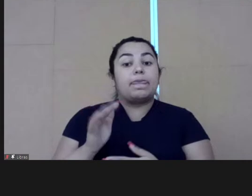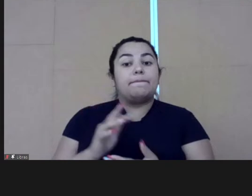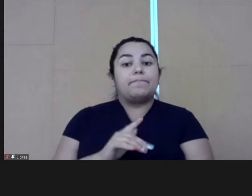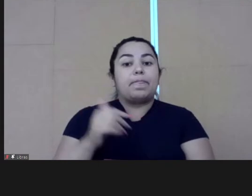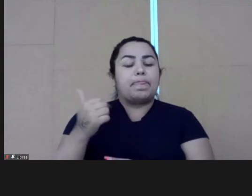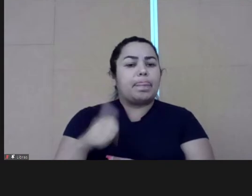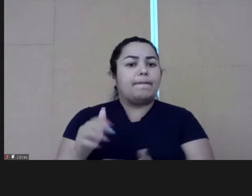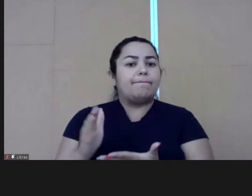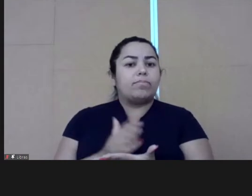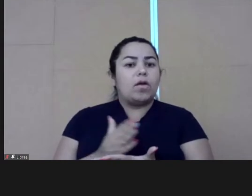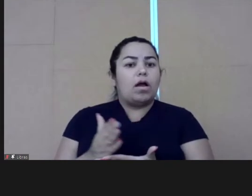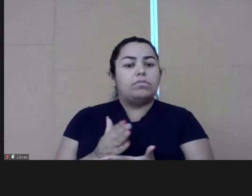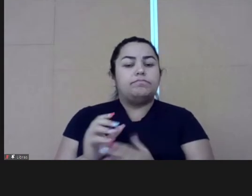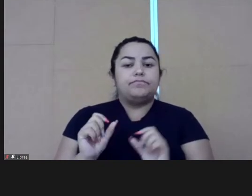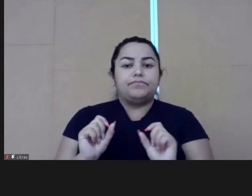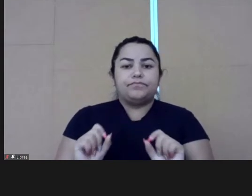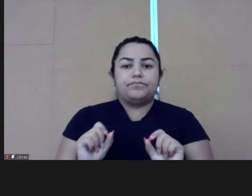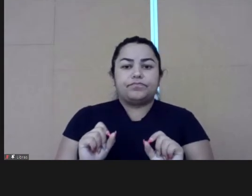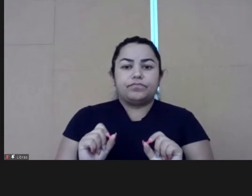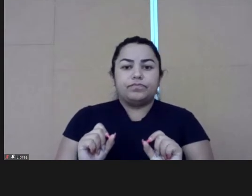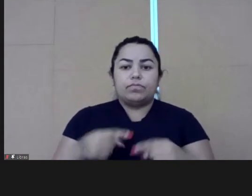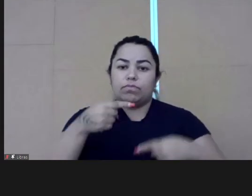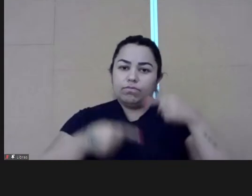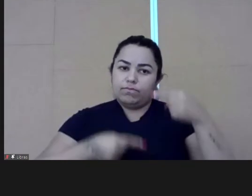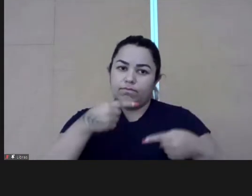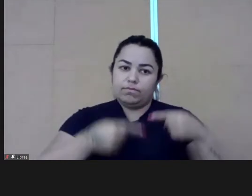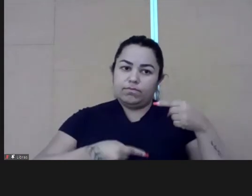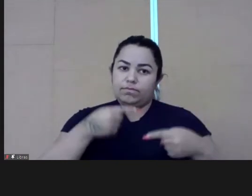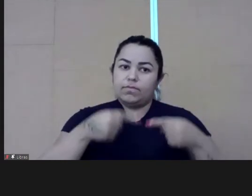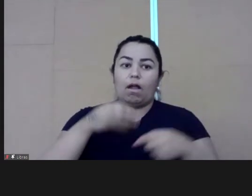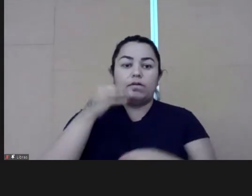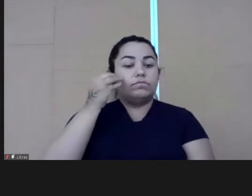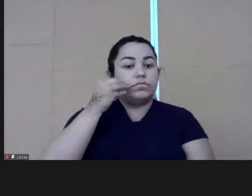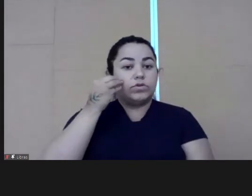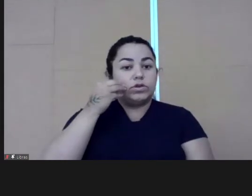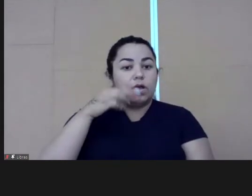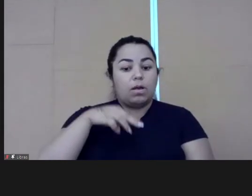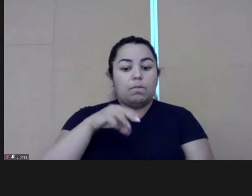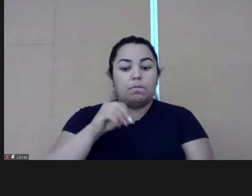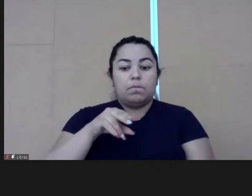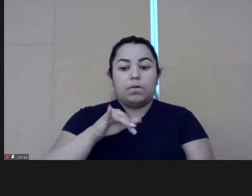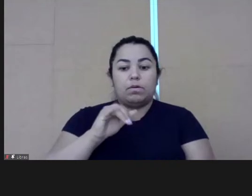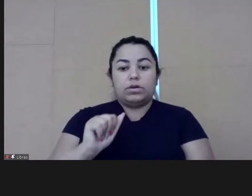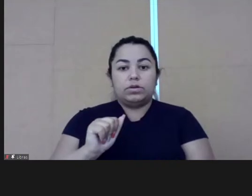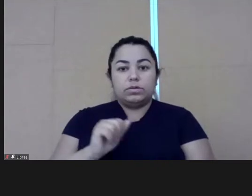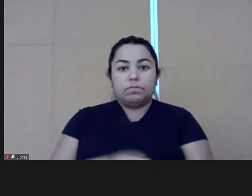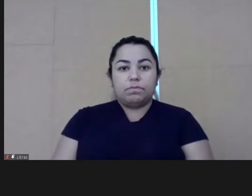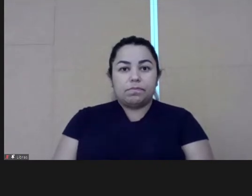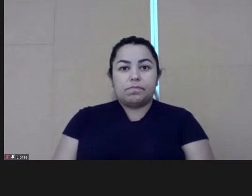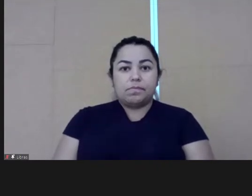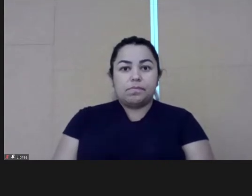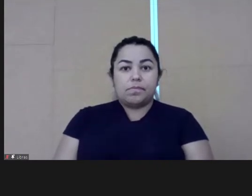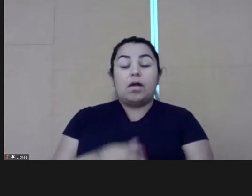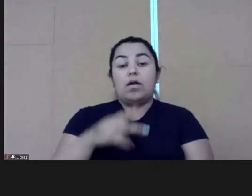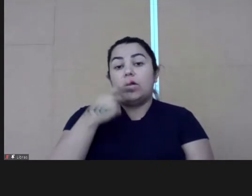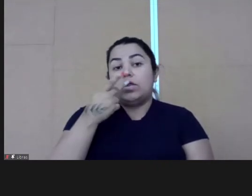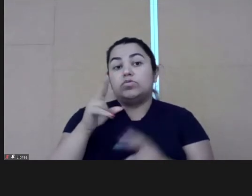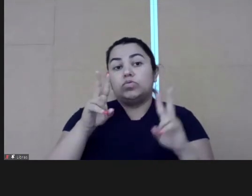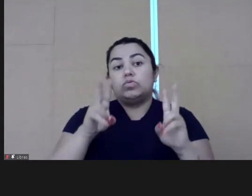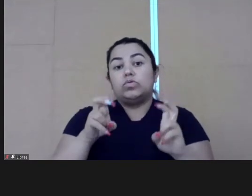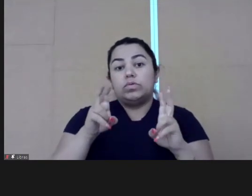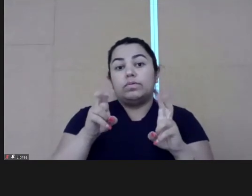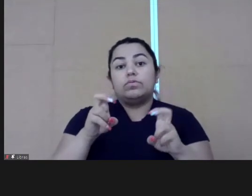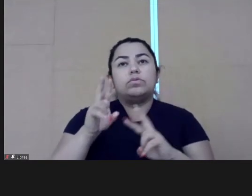in the federal government leaders. One of these skills, one of these mentioned,